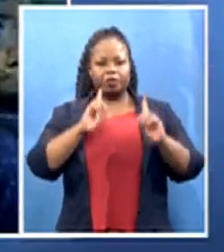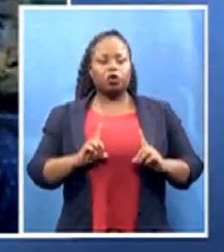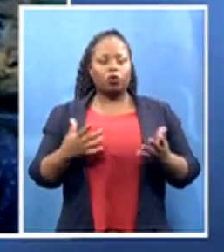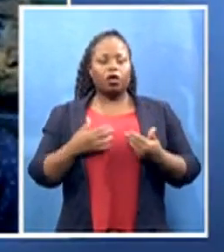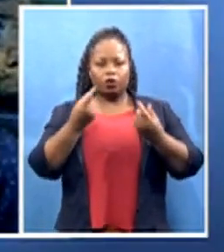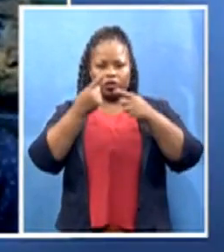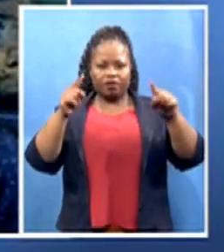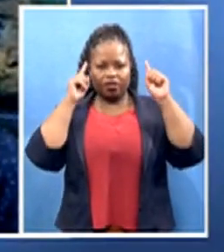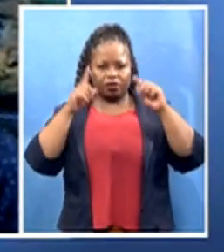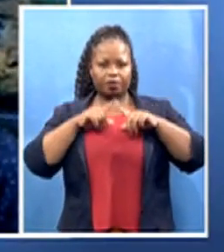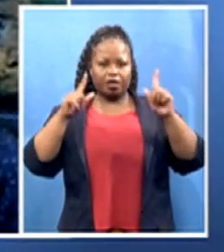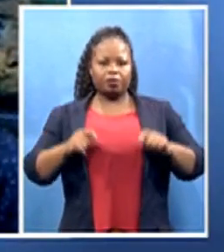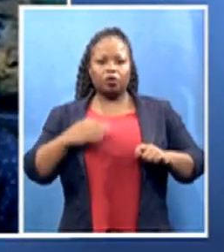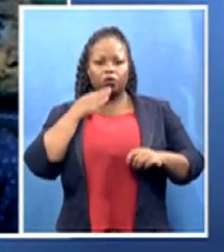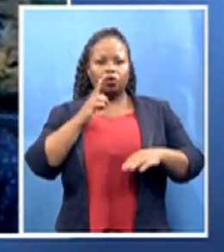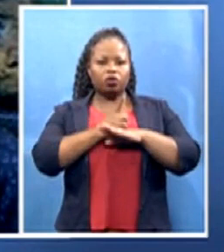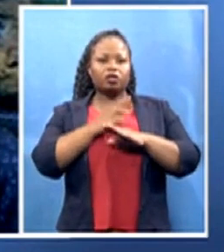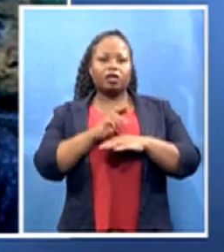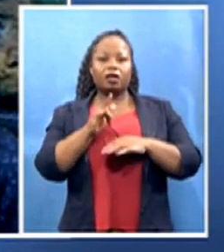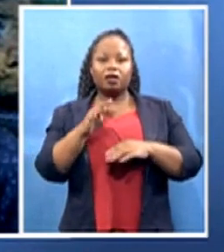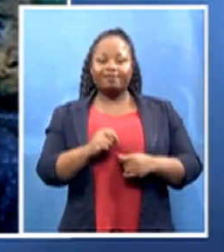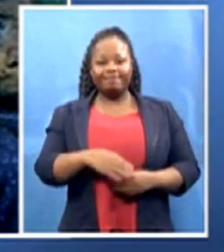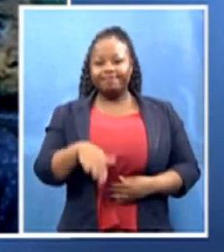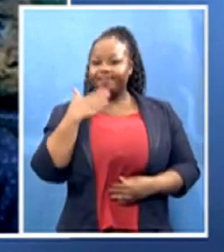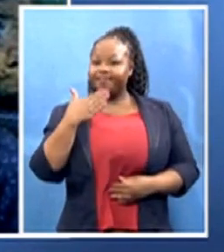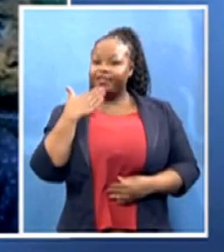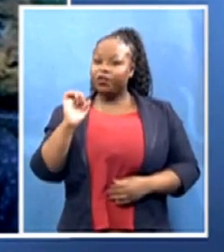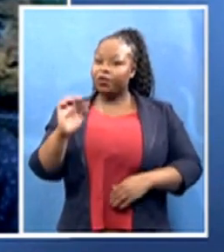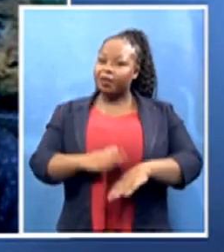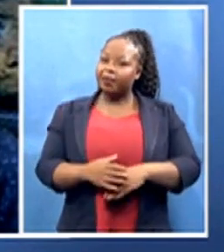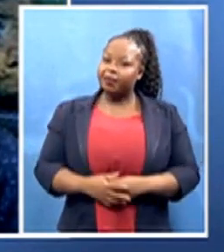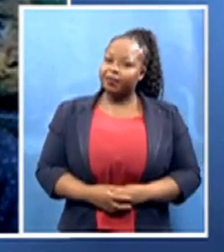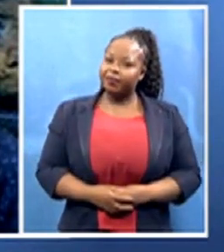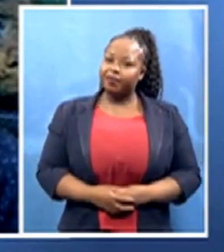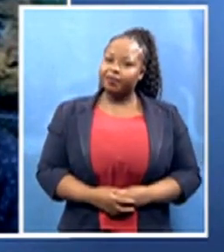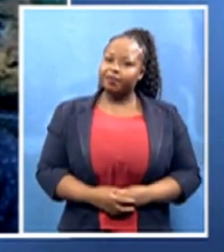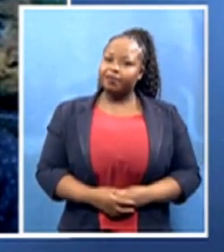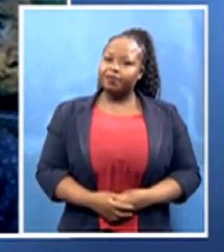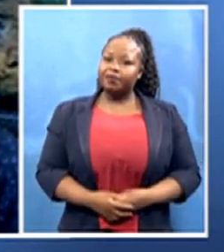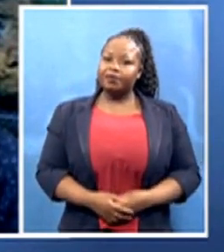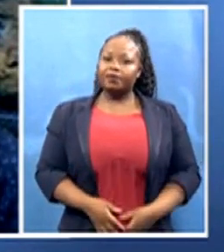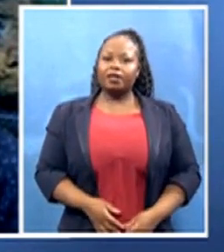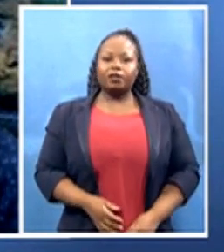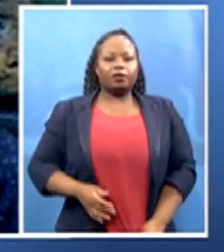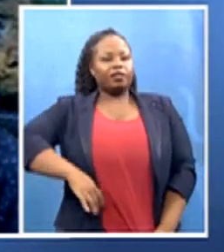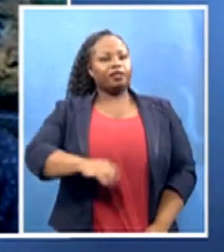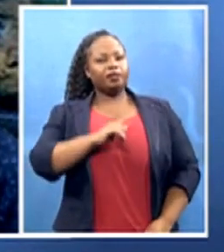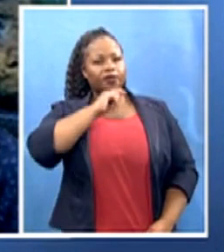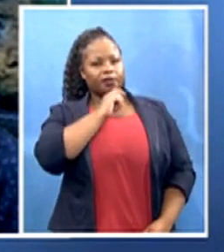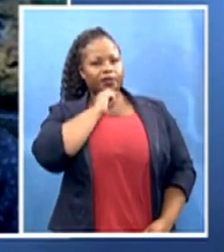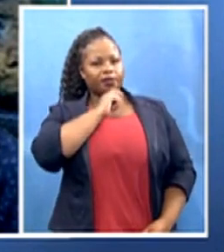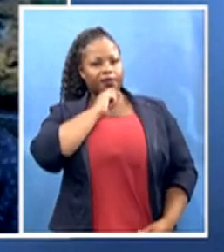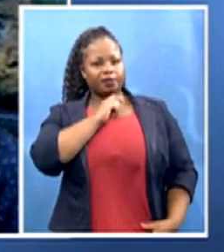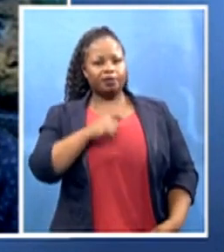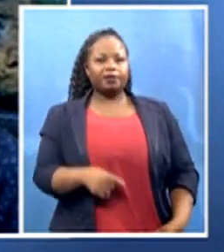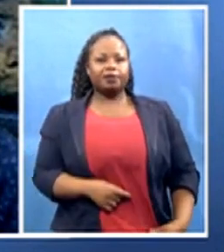very good morning to you. Thank you so much for making the time. Good morning and welcome to all your listeners and